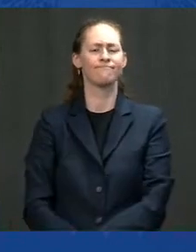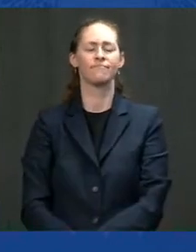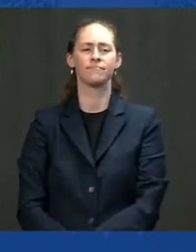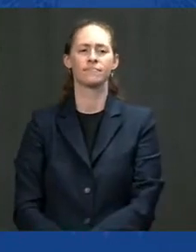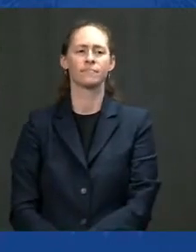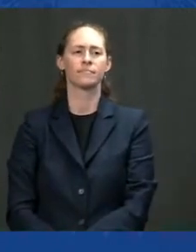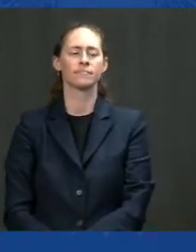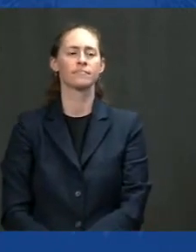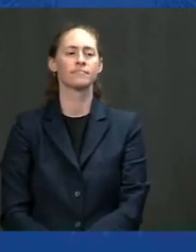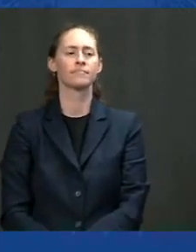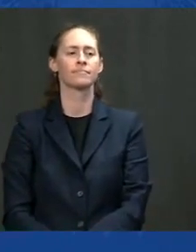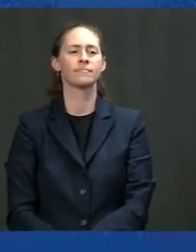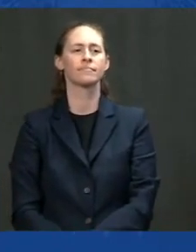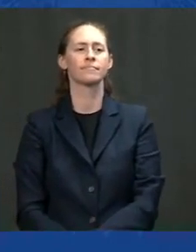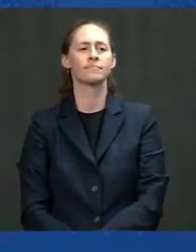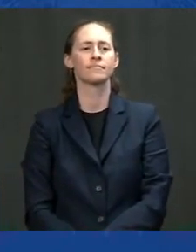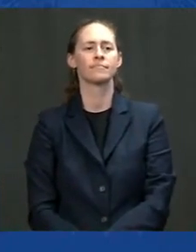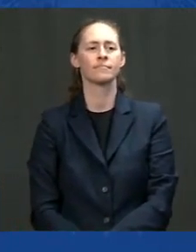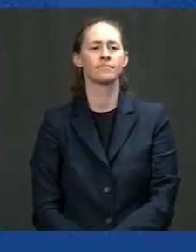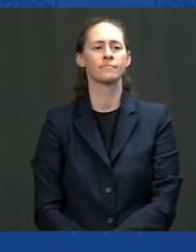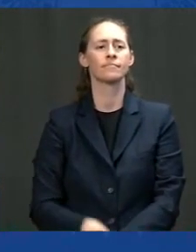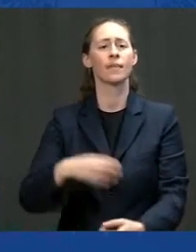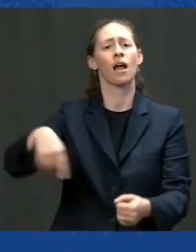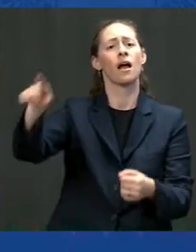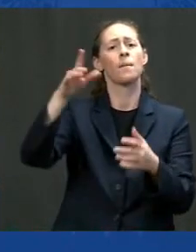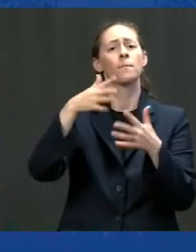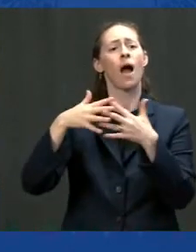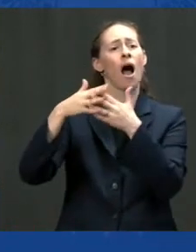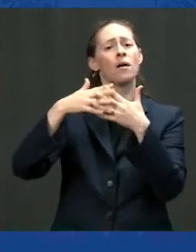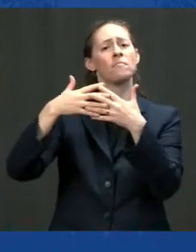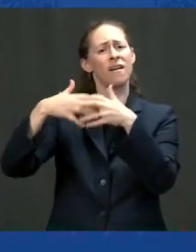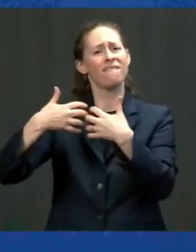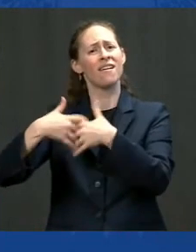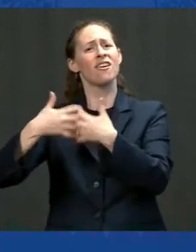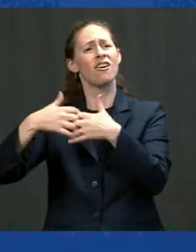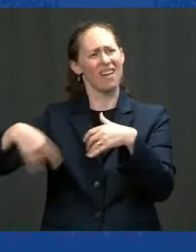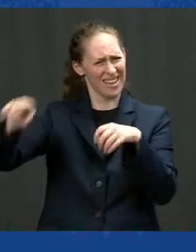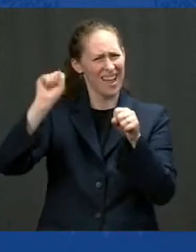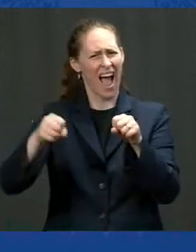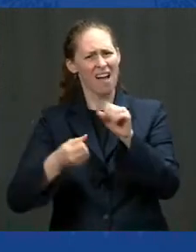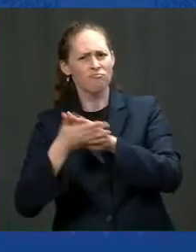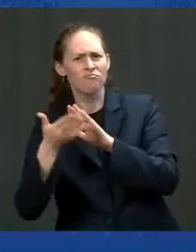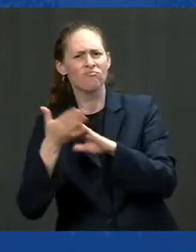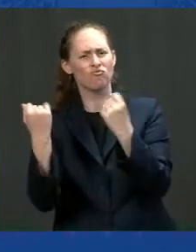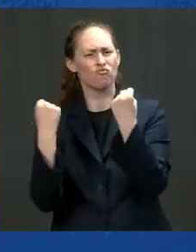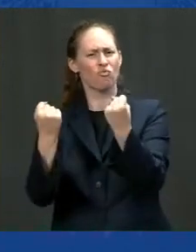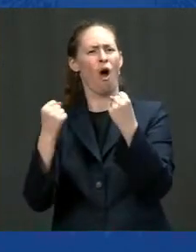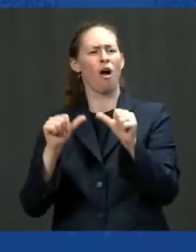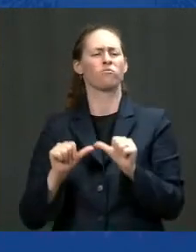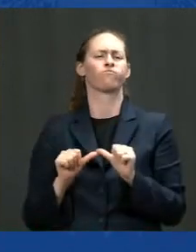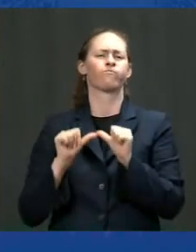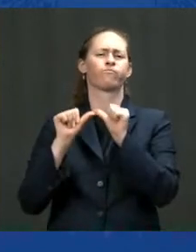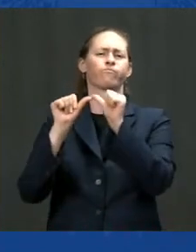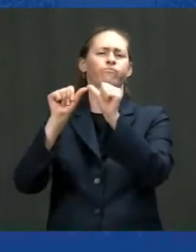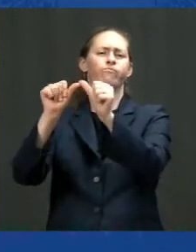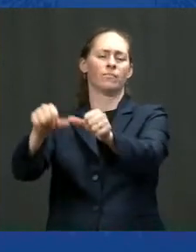Strengthen American manufacturing and secure critical supply chains